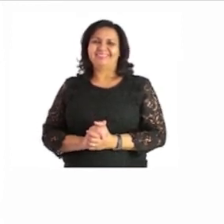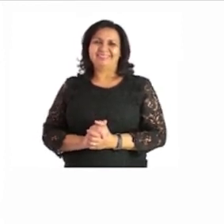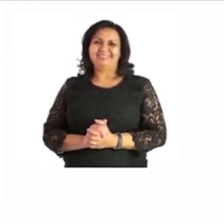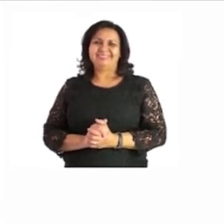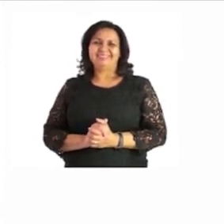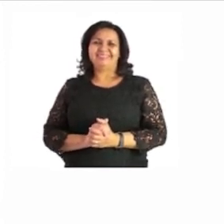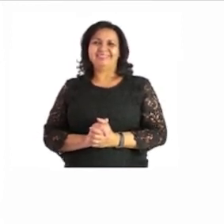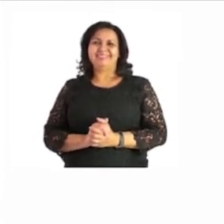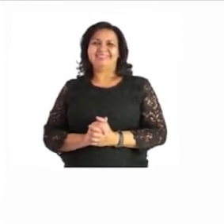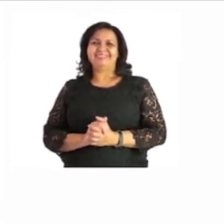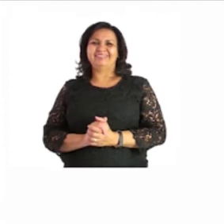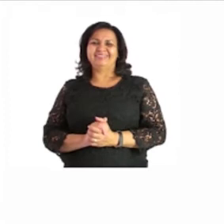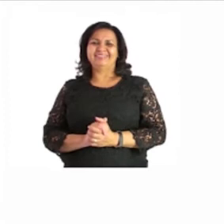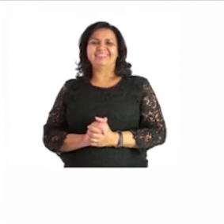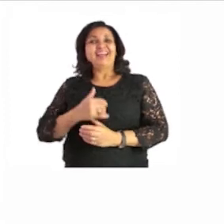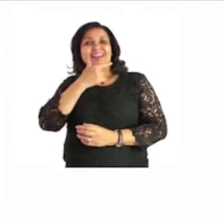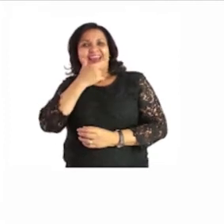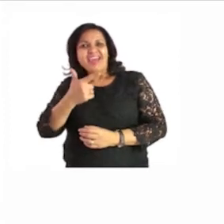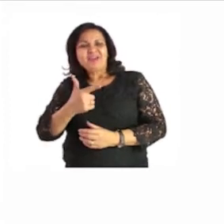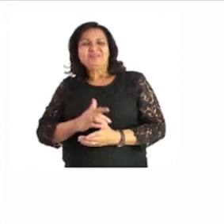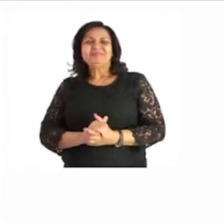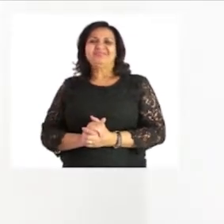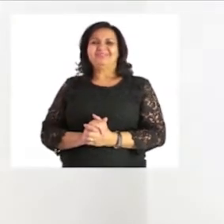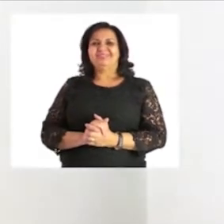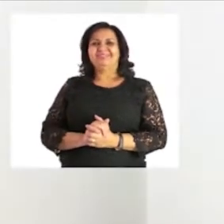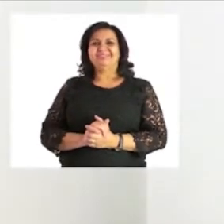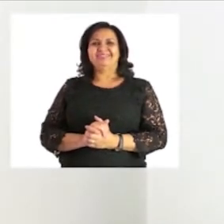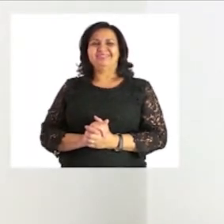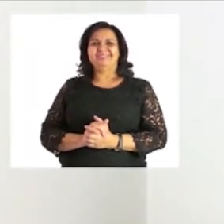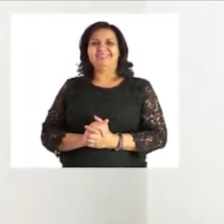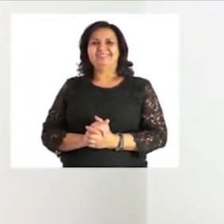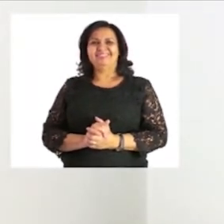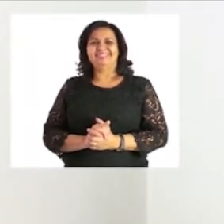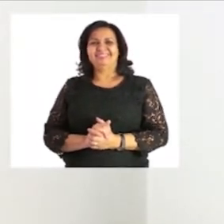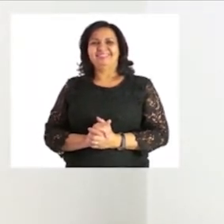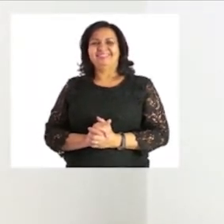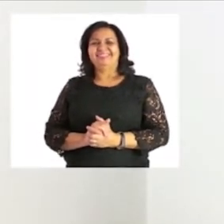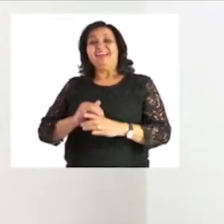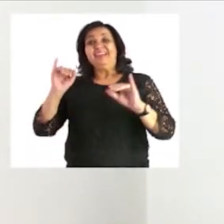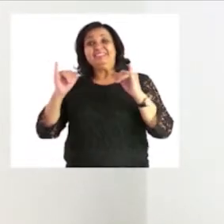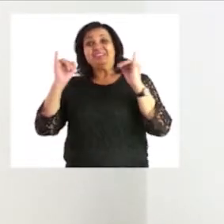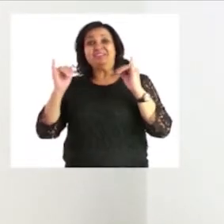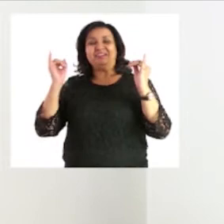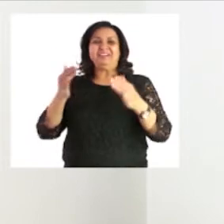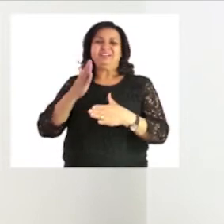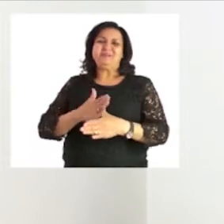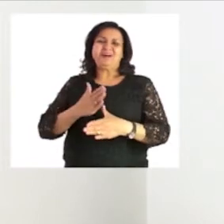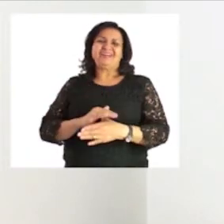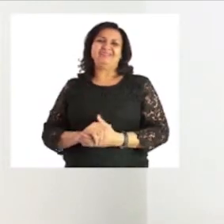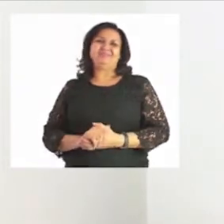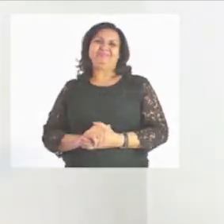you want thank you so much for listening i hope you will enjoy this finishing this